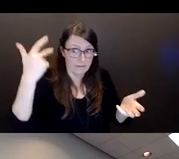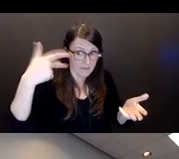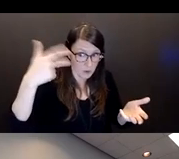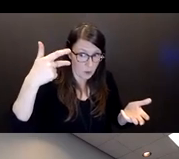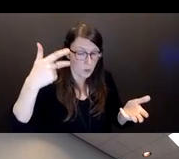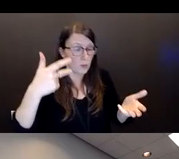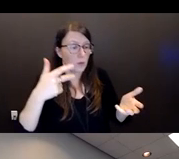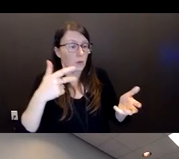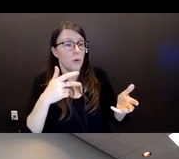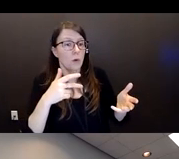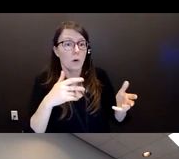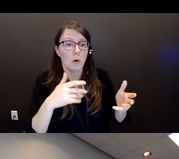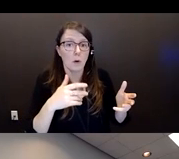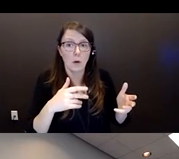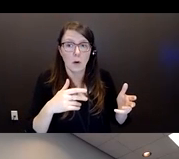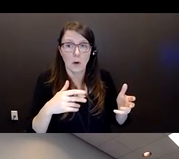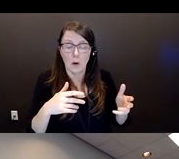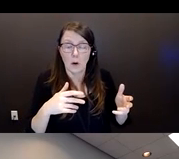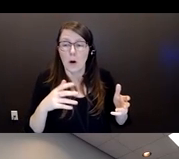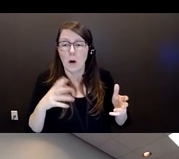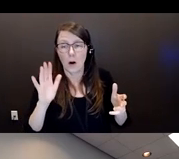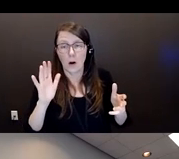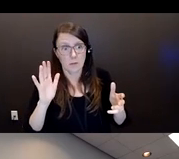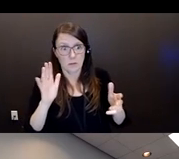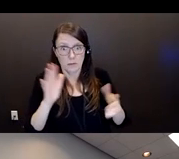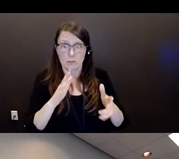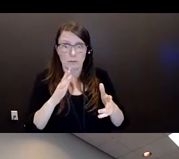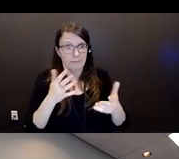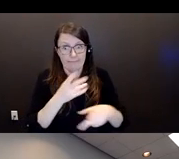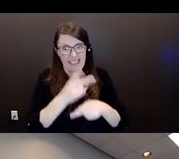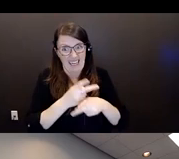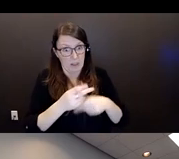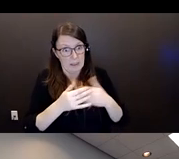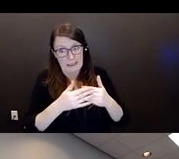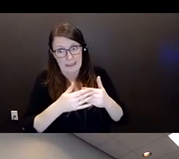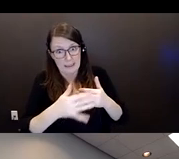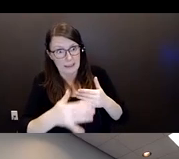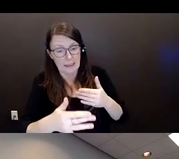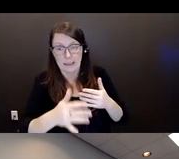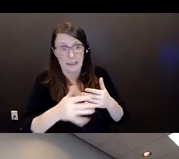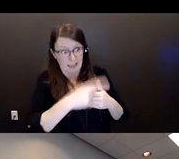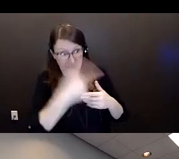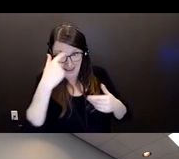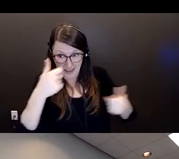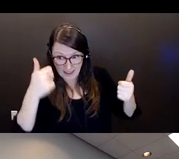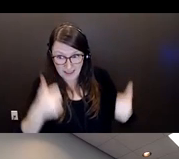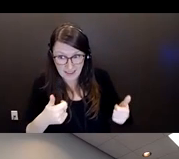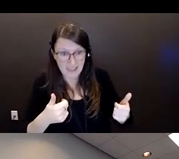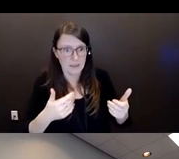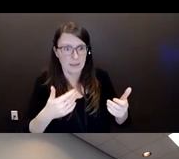KGB, as it's known, caution, our video will not be available. So if our